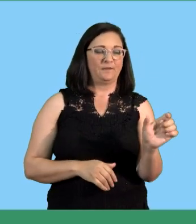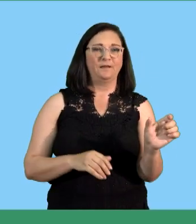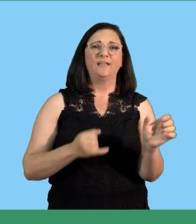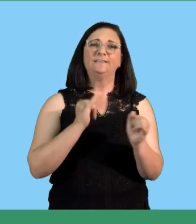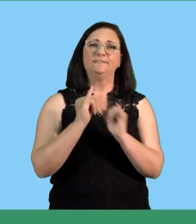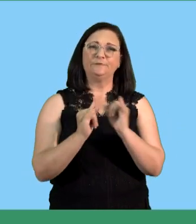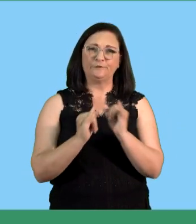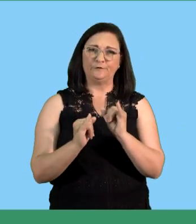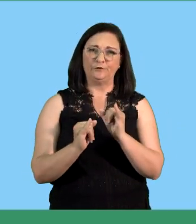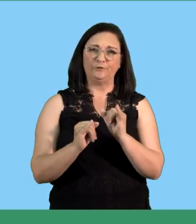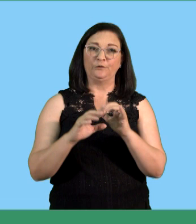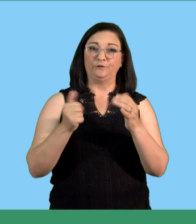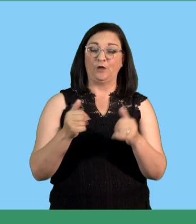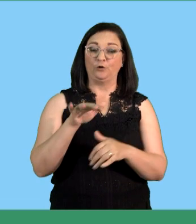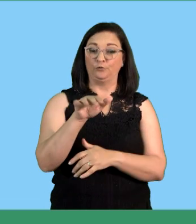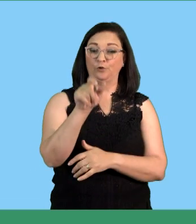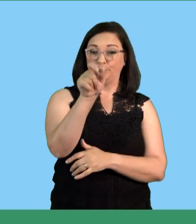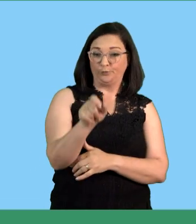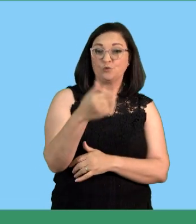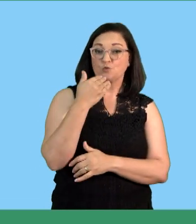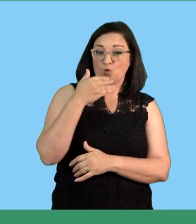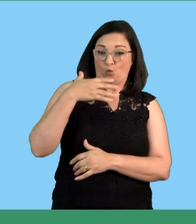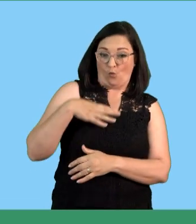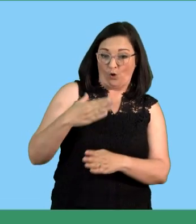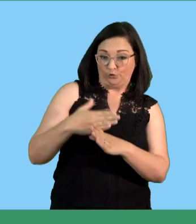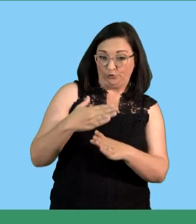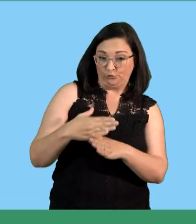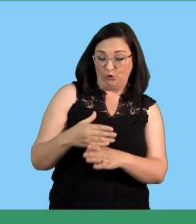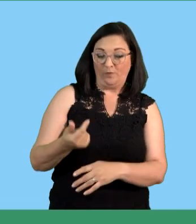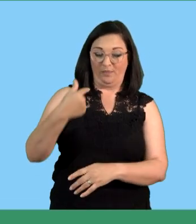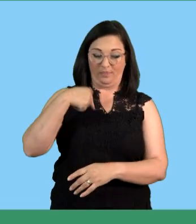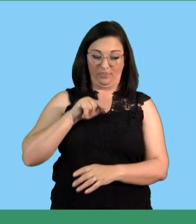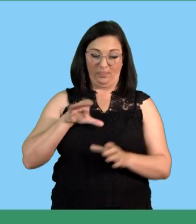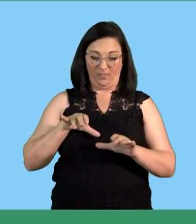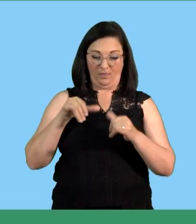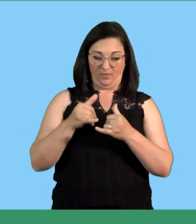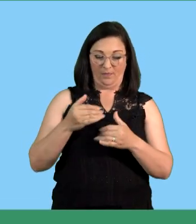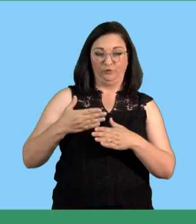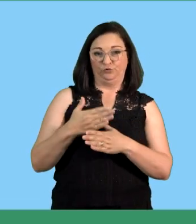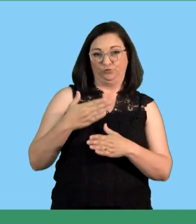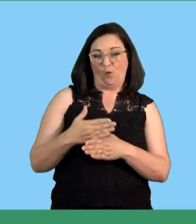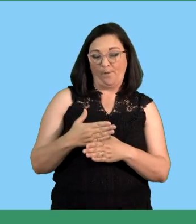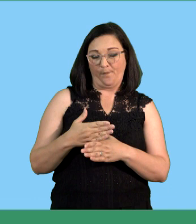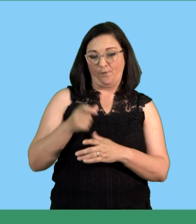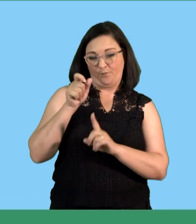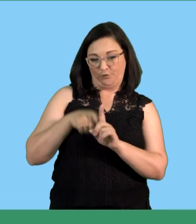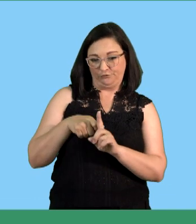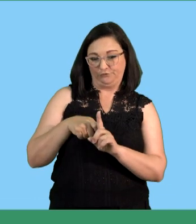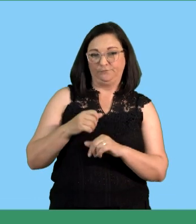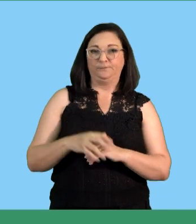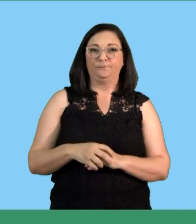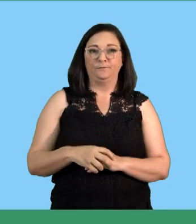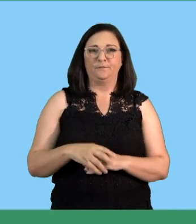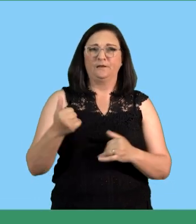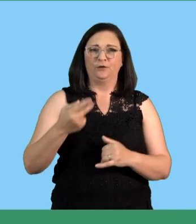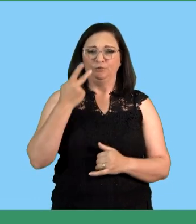conversation between a job applicant and a representative of an employer the interview is conducted to